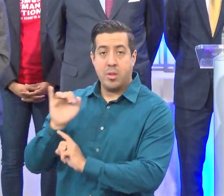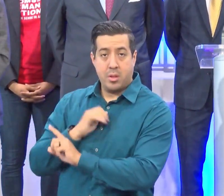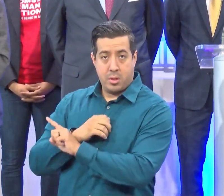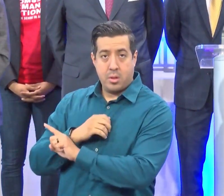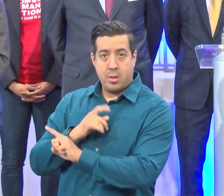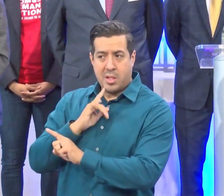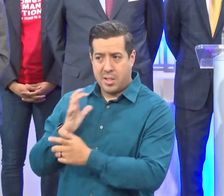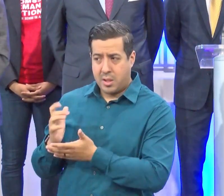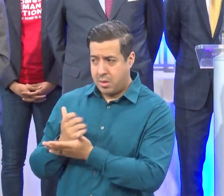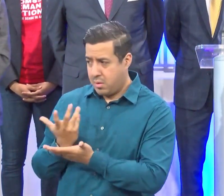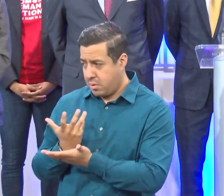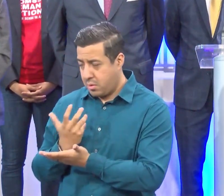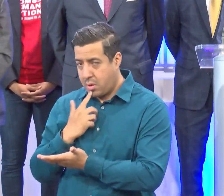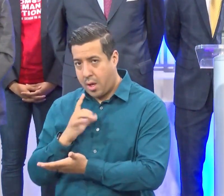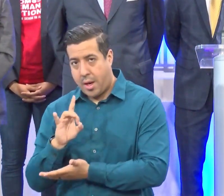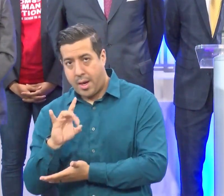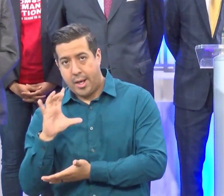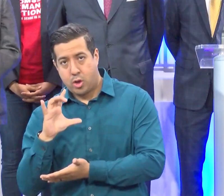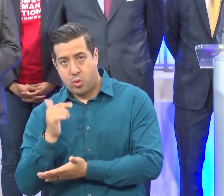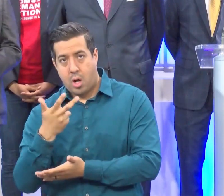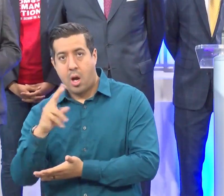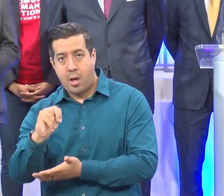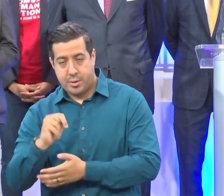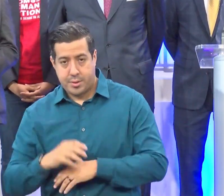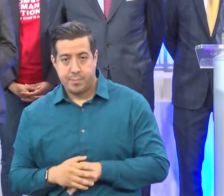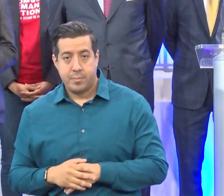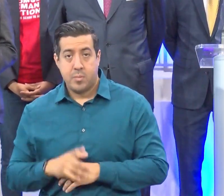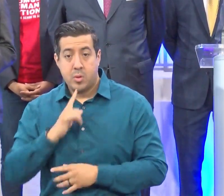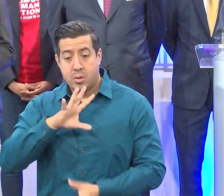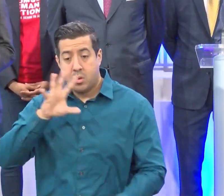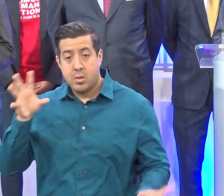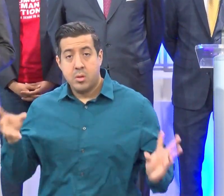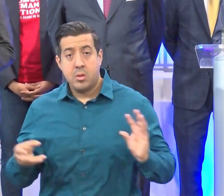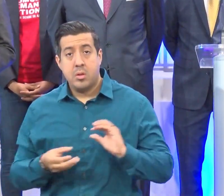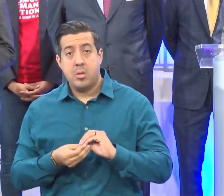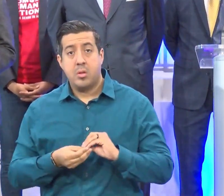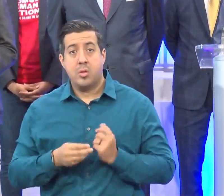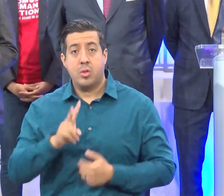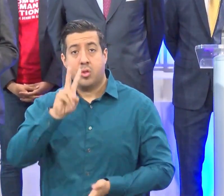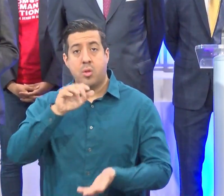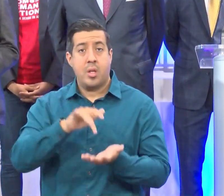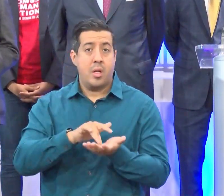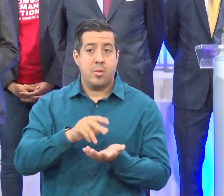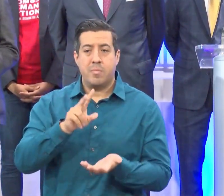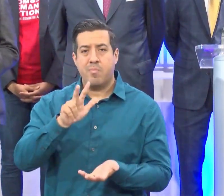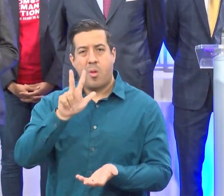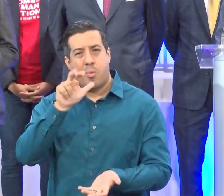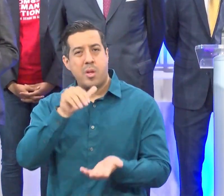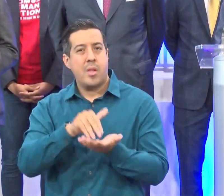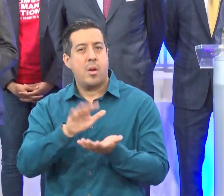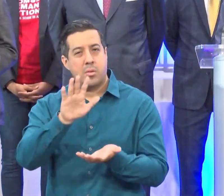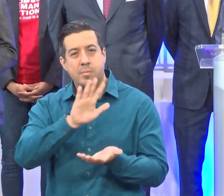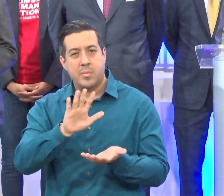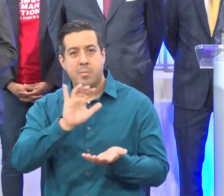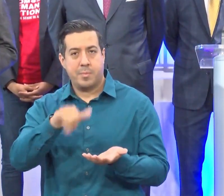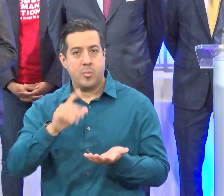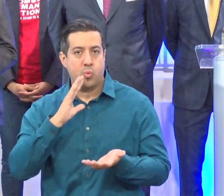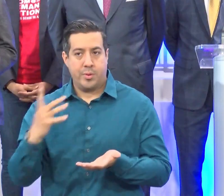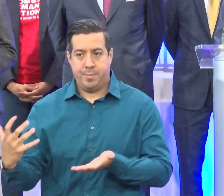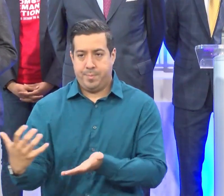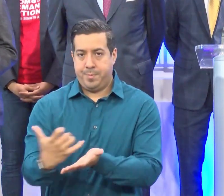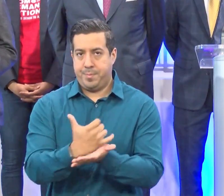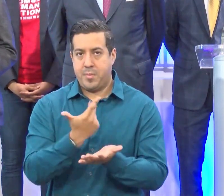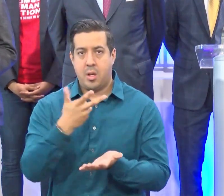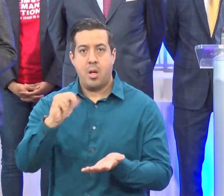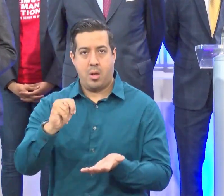about 800 guns. So in all, it's about 2,800 to 3,000 guns that we have